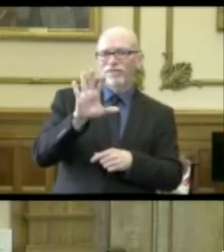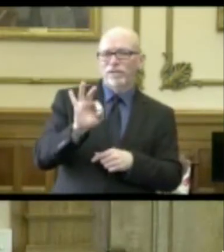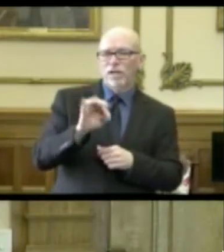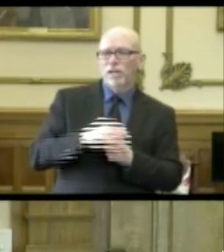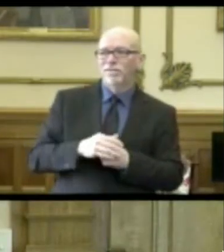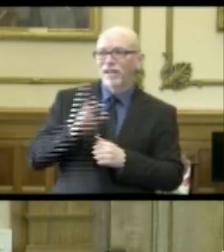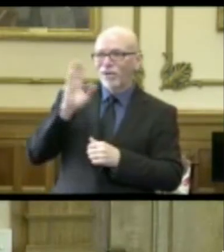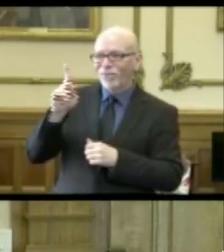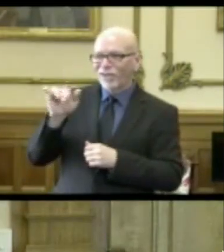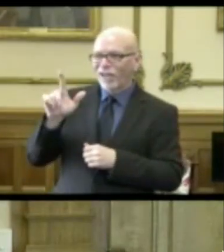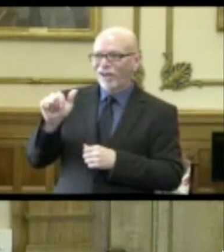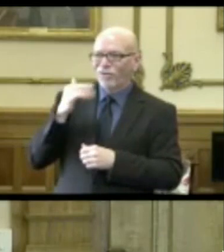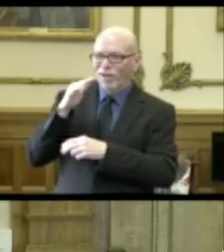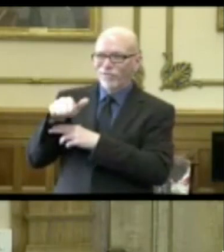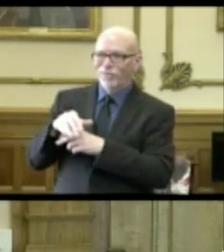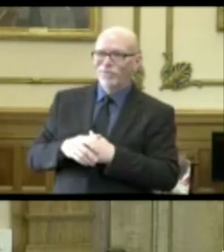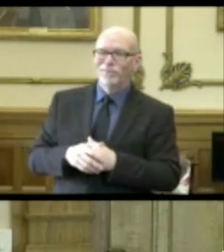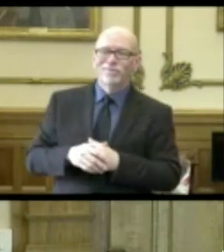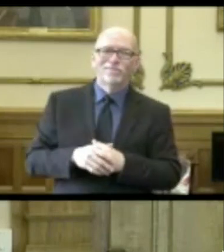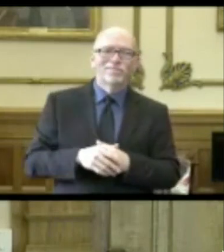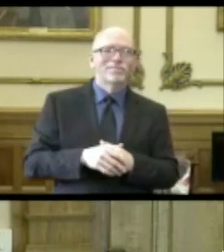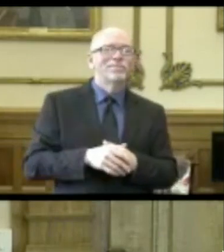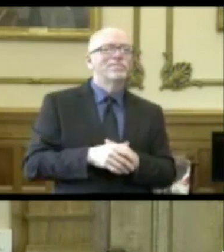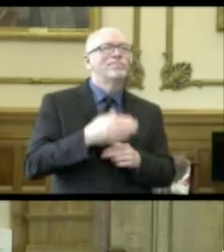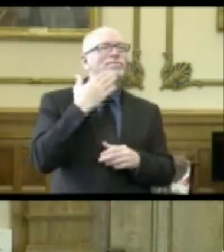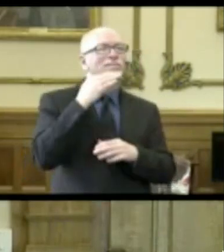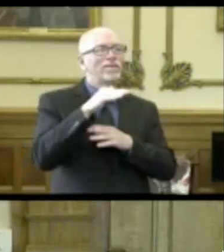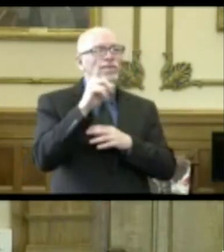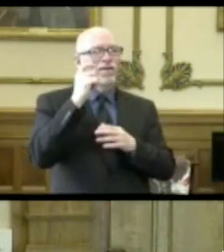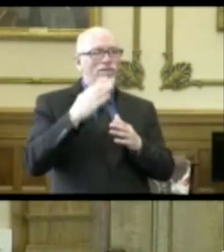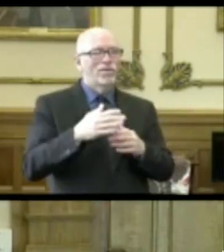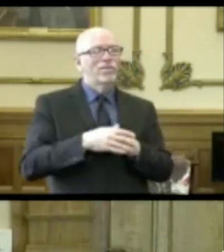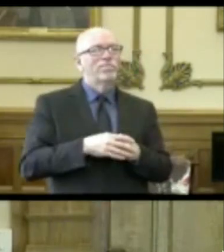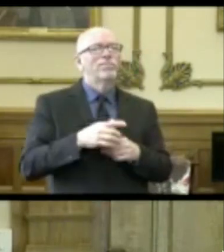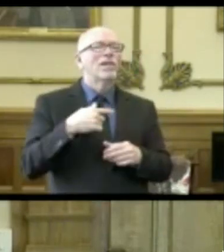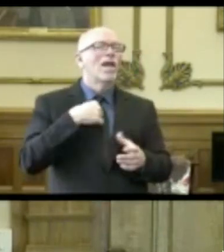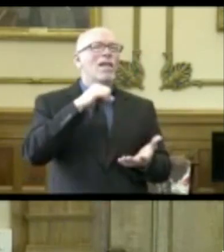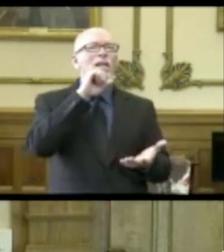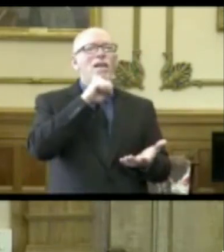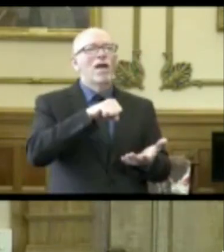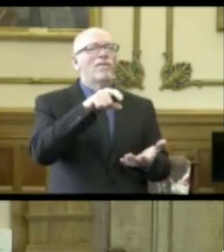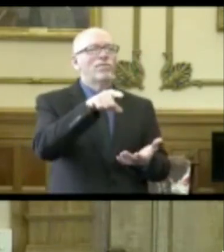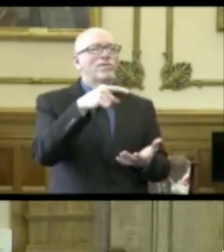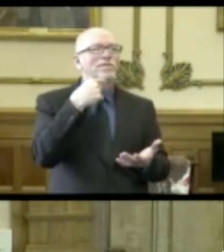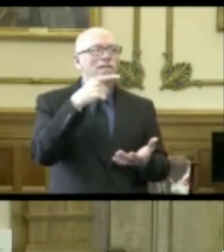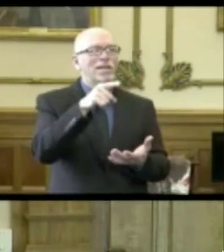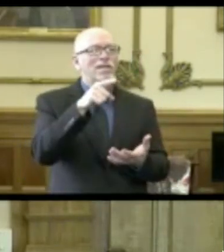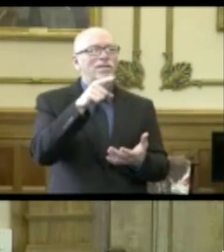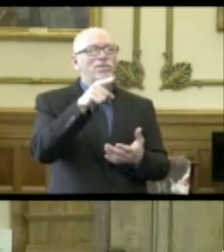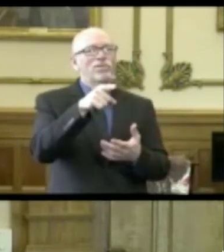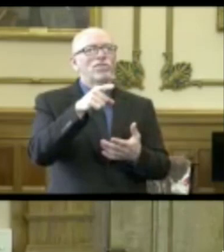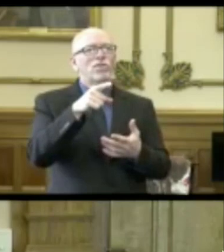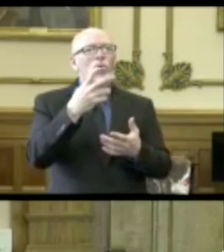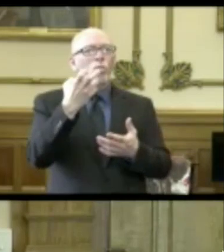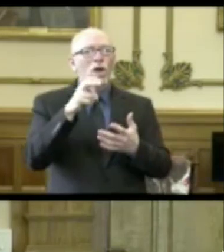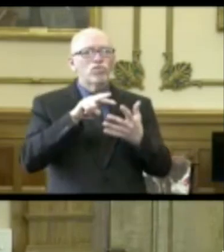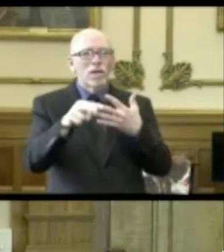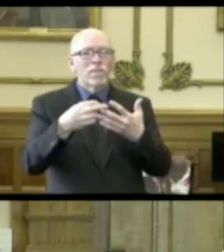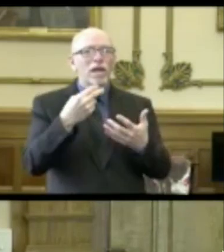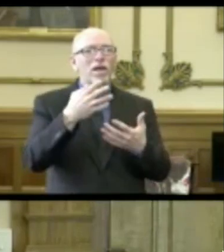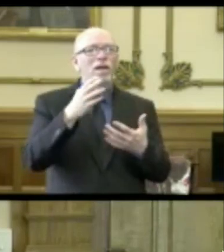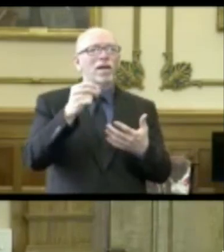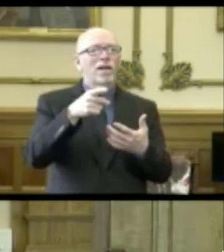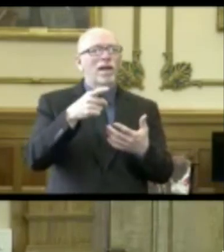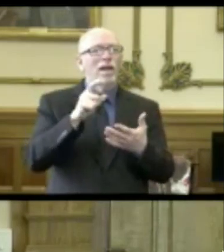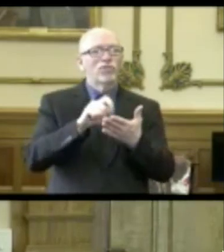Hello, Kayla. Good afternoon. Good afternoon, Governor. And I love that you said your goal is transparency. It is music to my